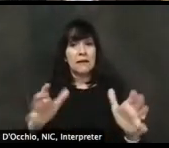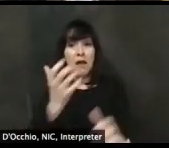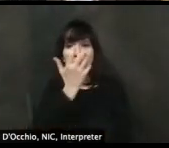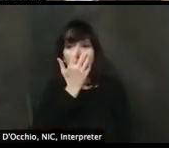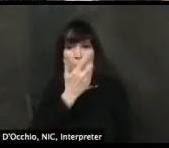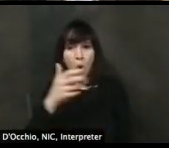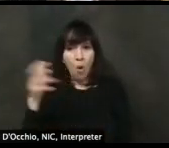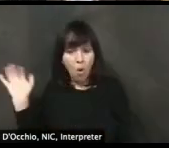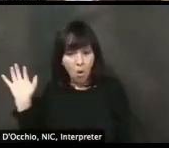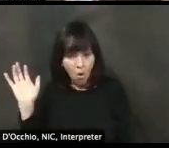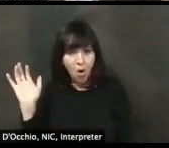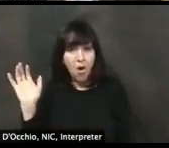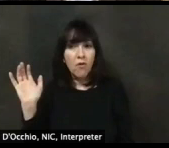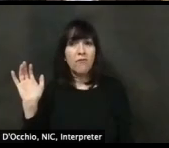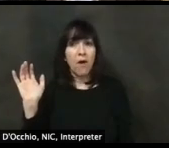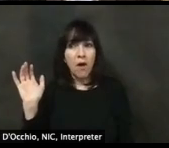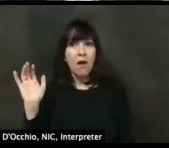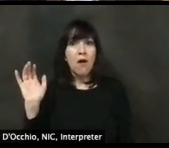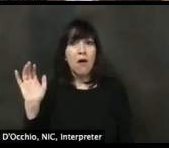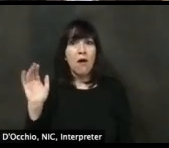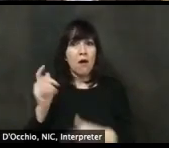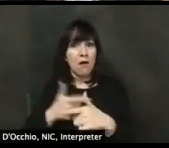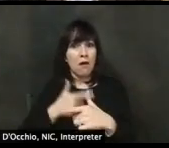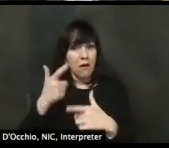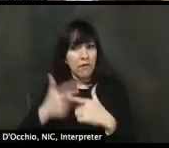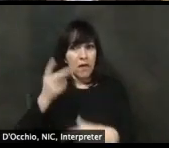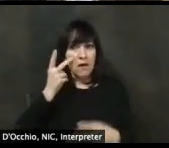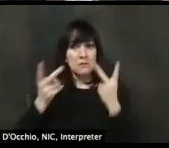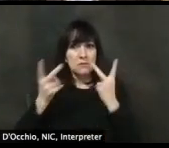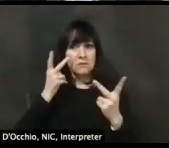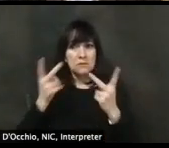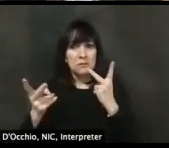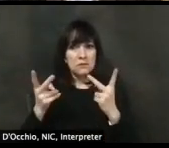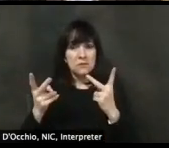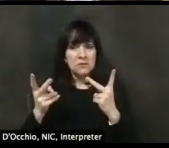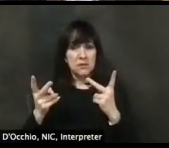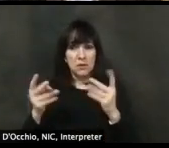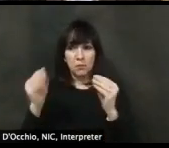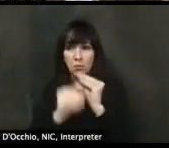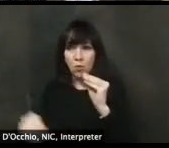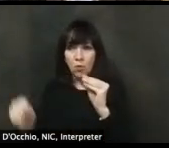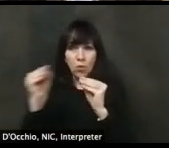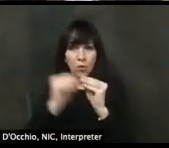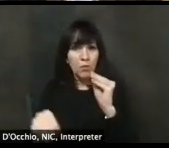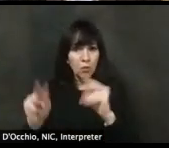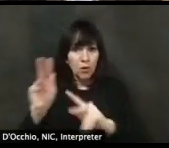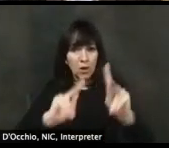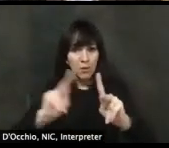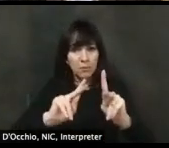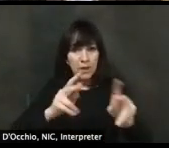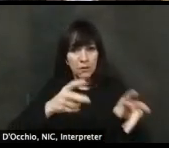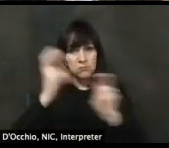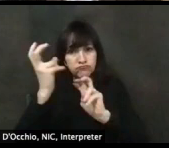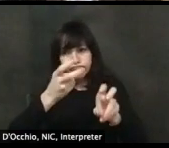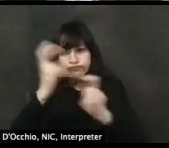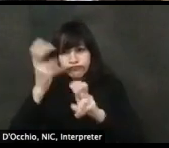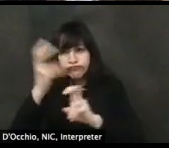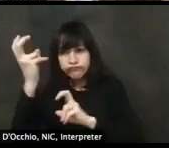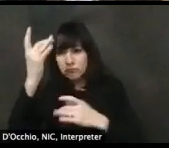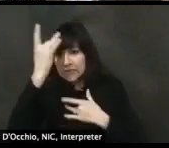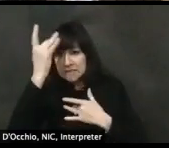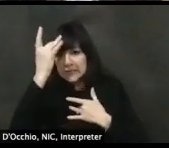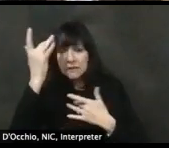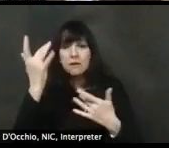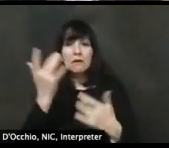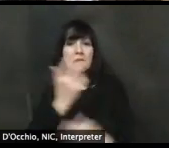little, which none of us want to do at any point in time, but we're, we're going to need to keep a really close eye on what's the